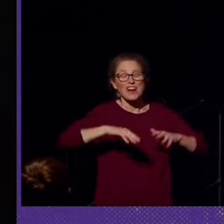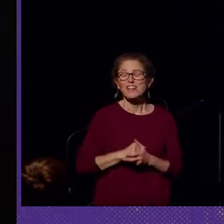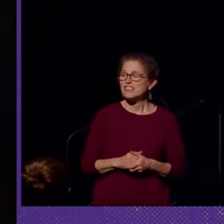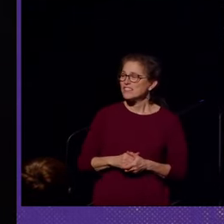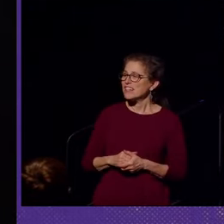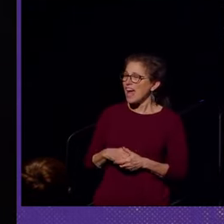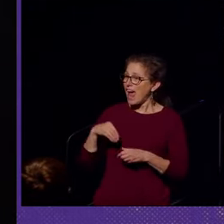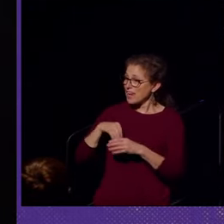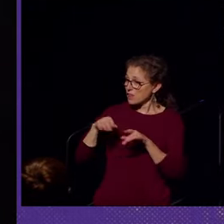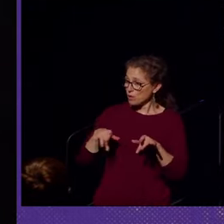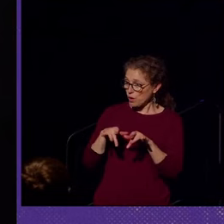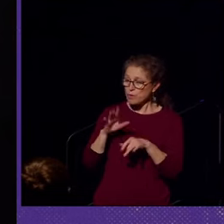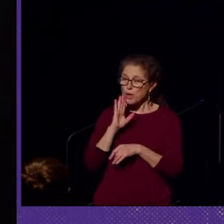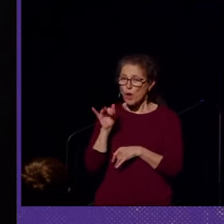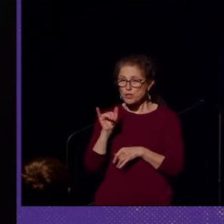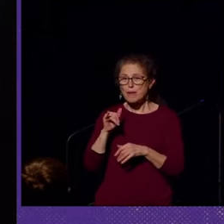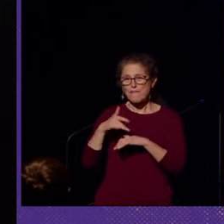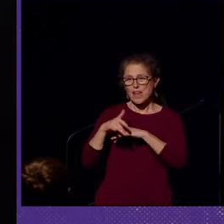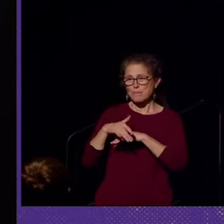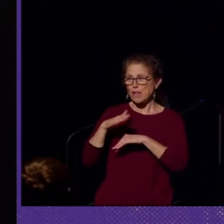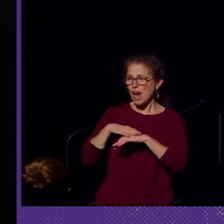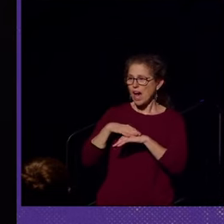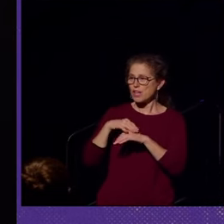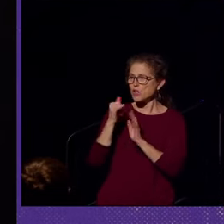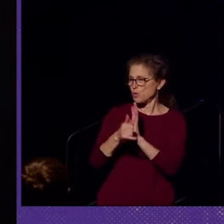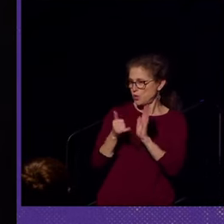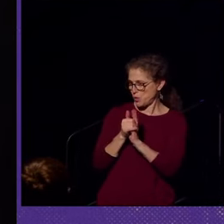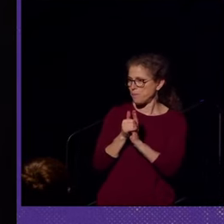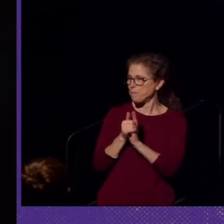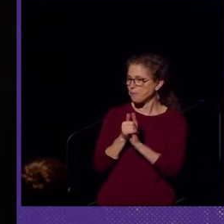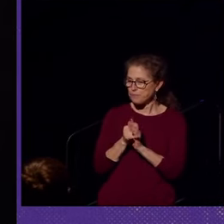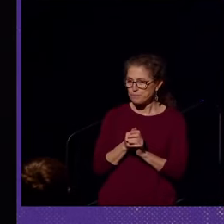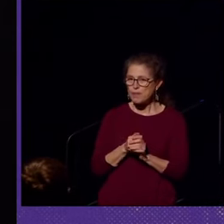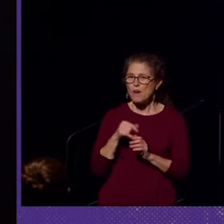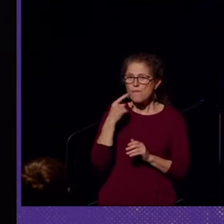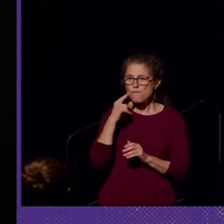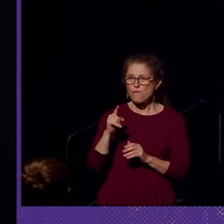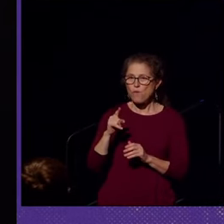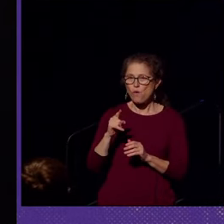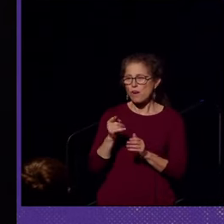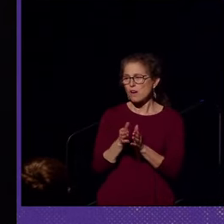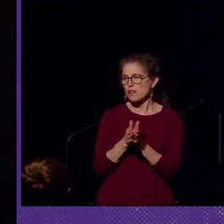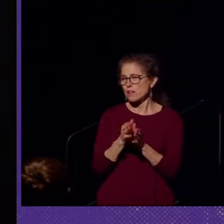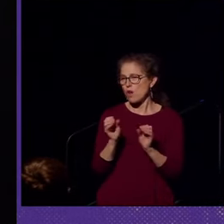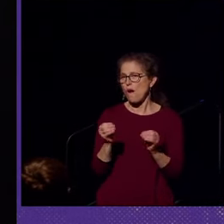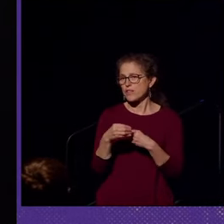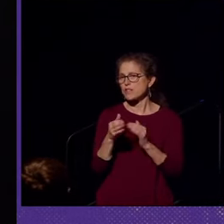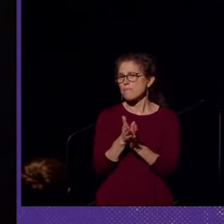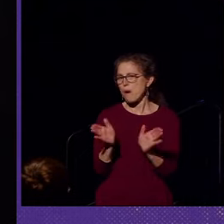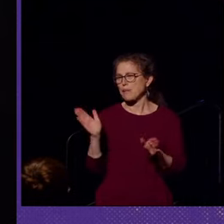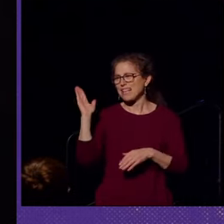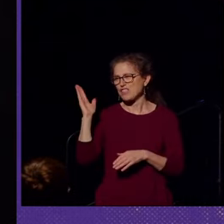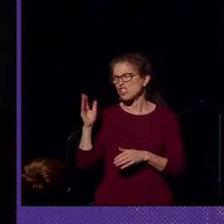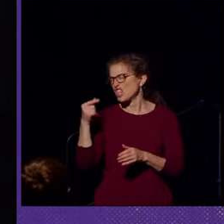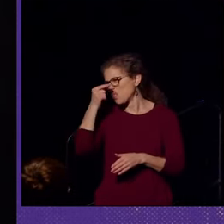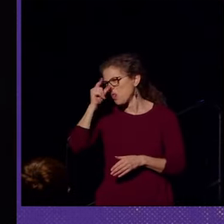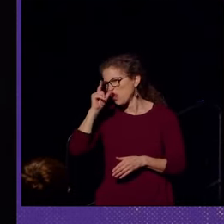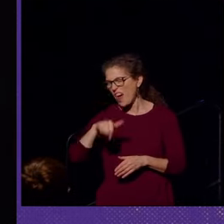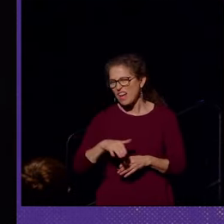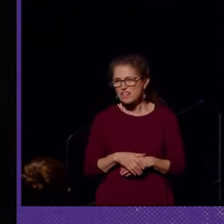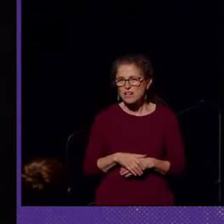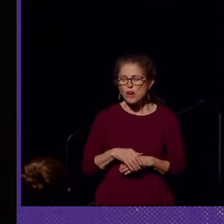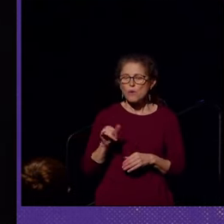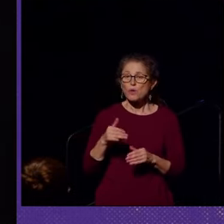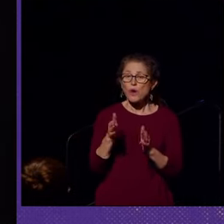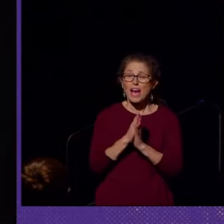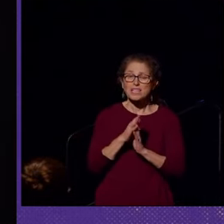And this recording will also be available on our YouTube channel for the Office of Public Lectures. Just Google it. We also ask